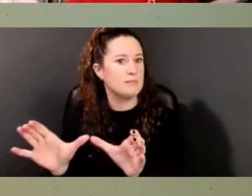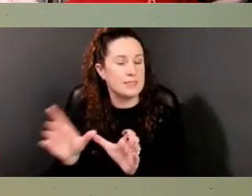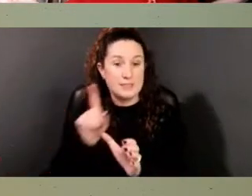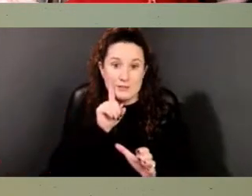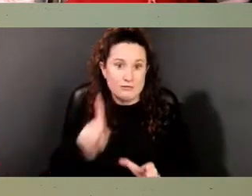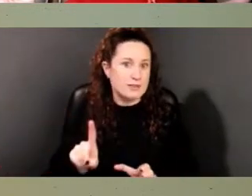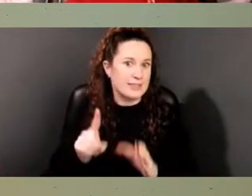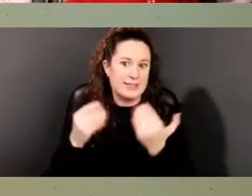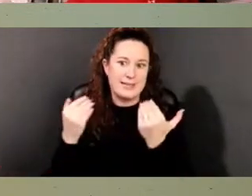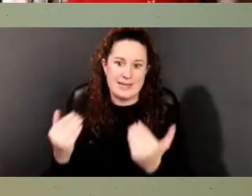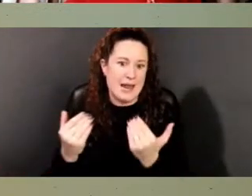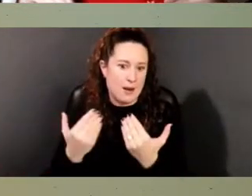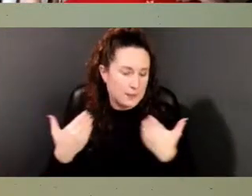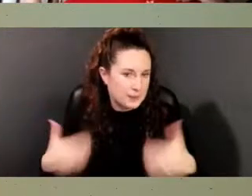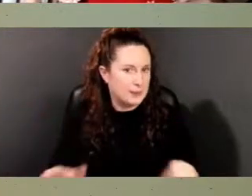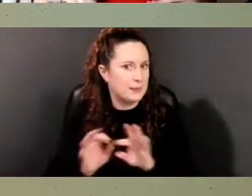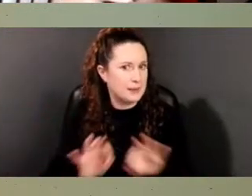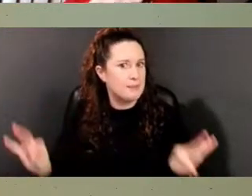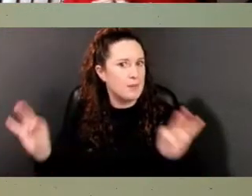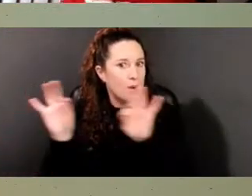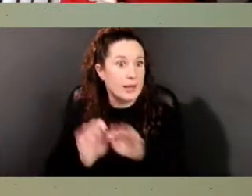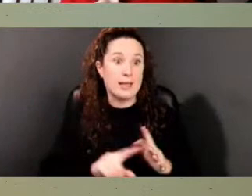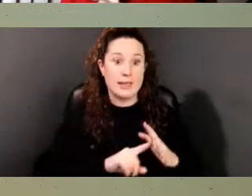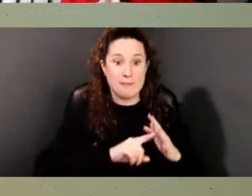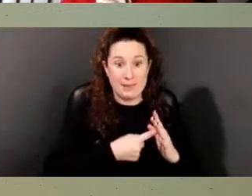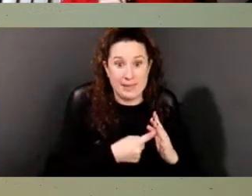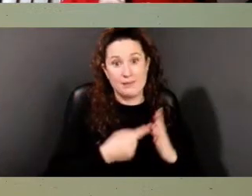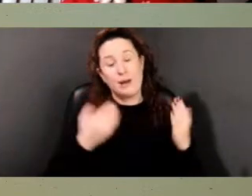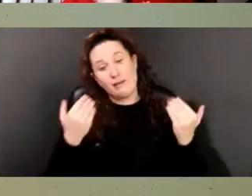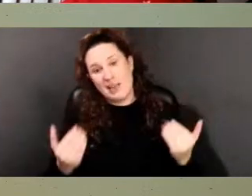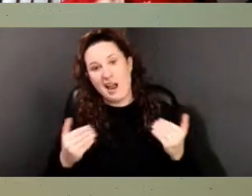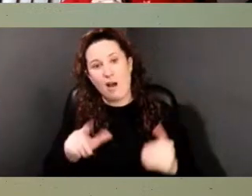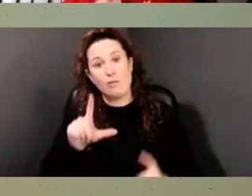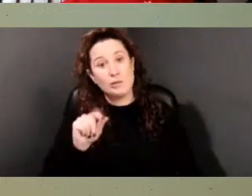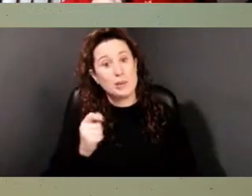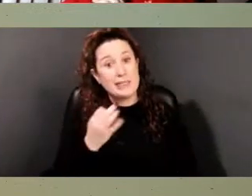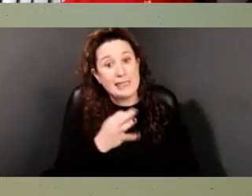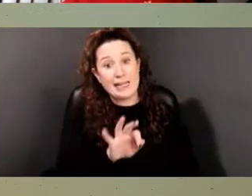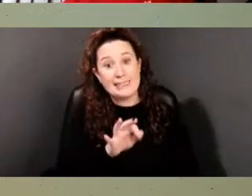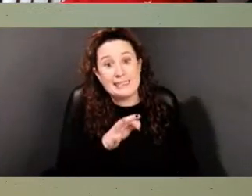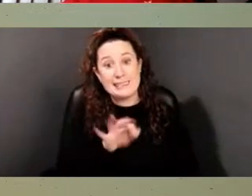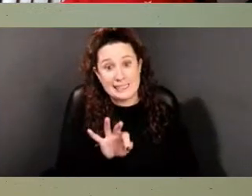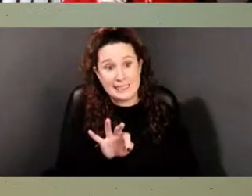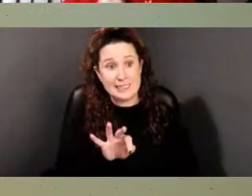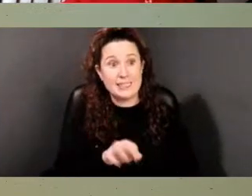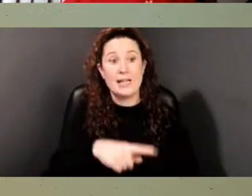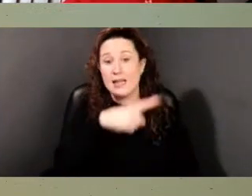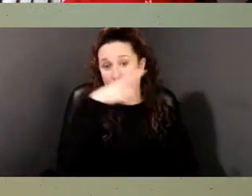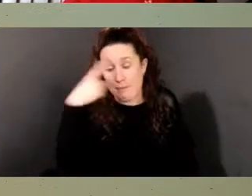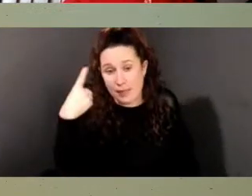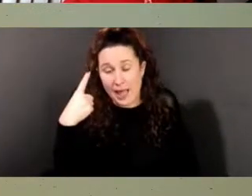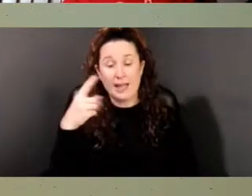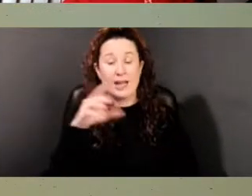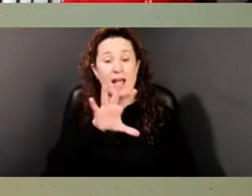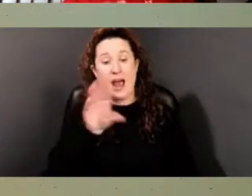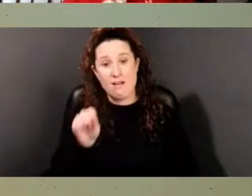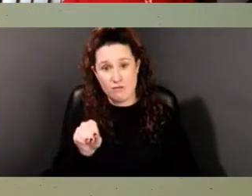of, of, of this kind of now in 2019 was the African burial ground network. The idea,